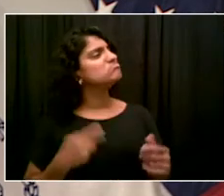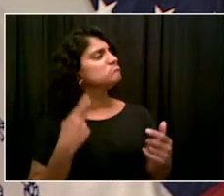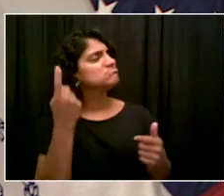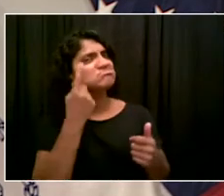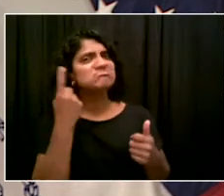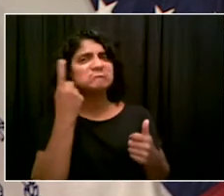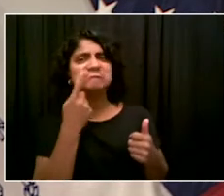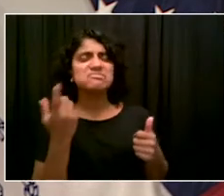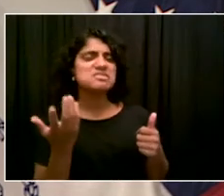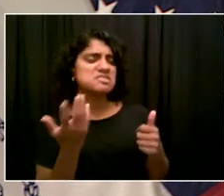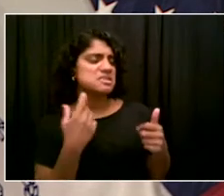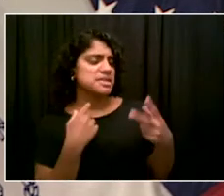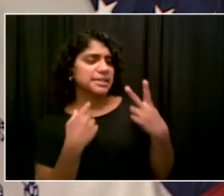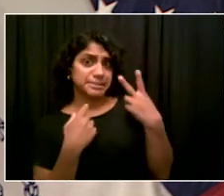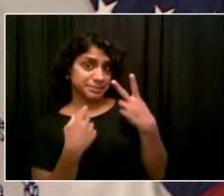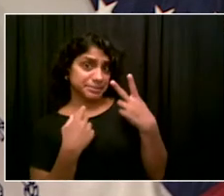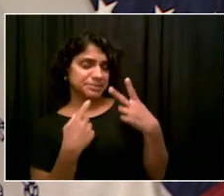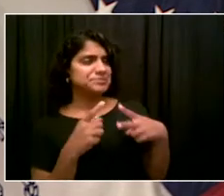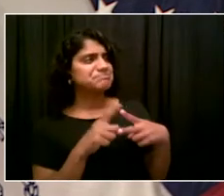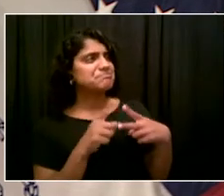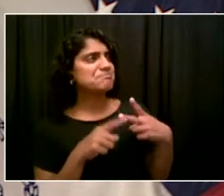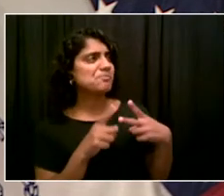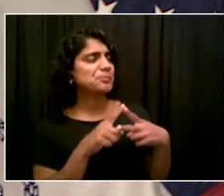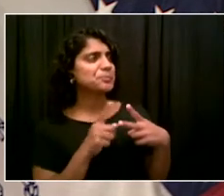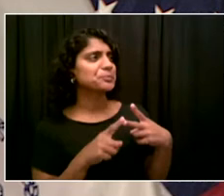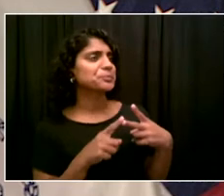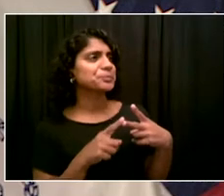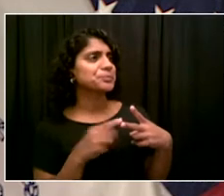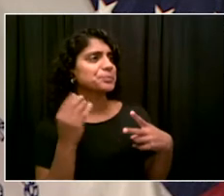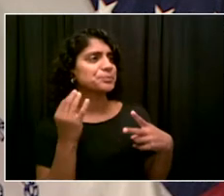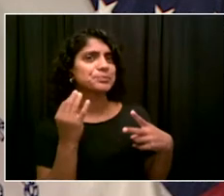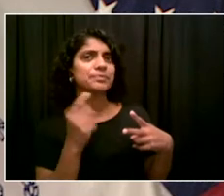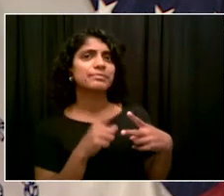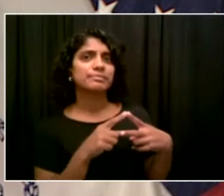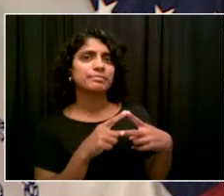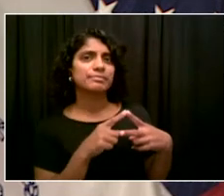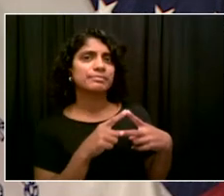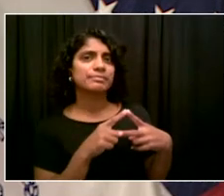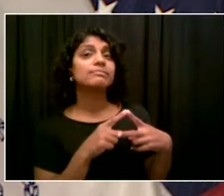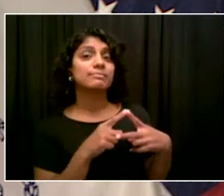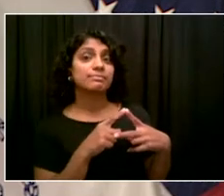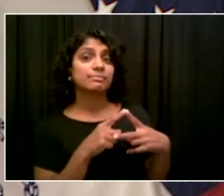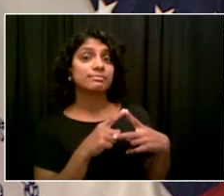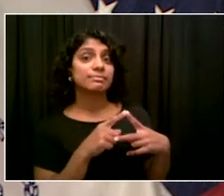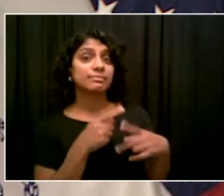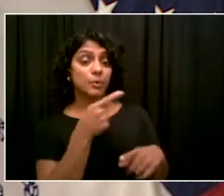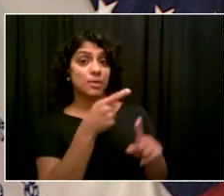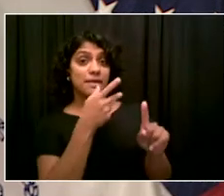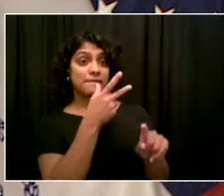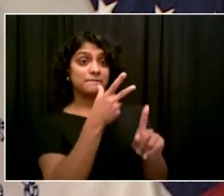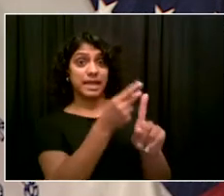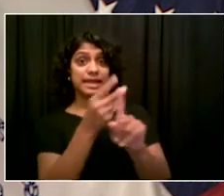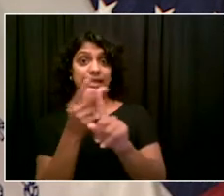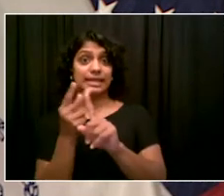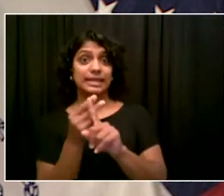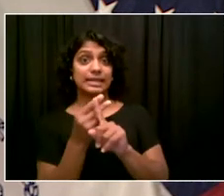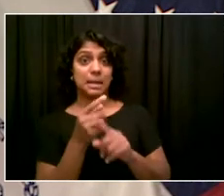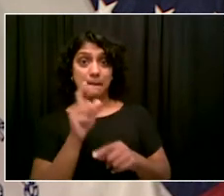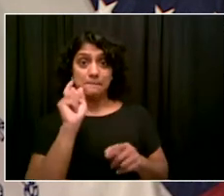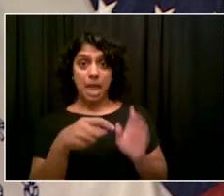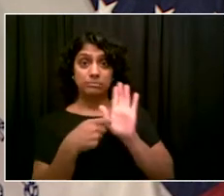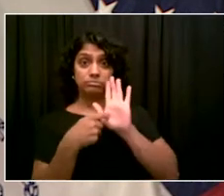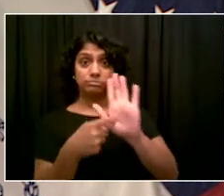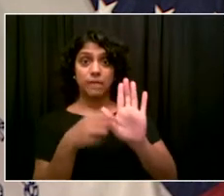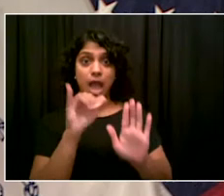to get vaccinated and or tested. Great question. This question has